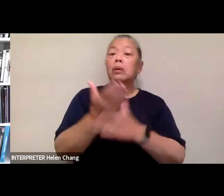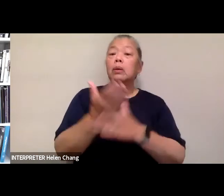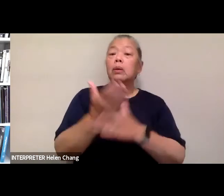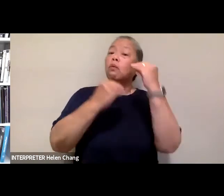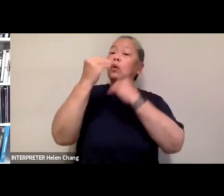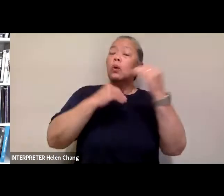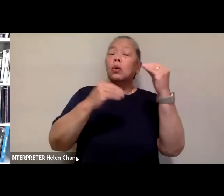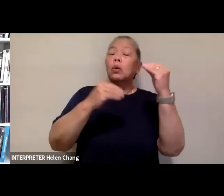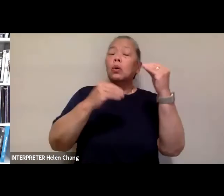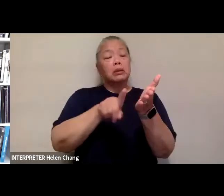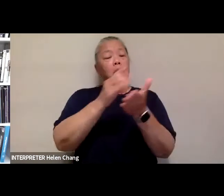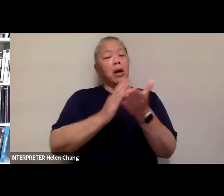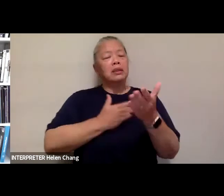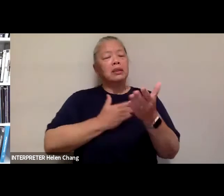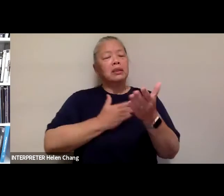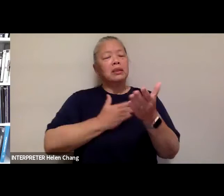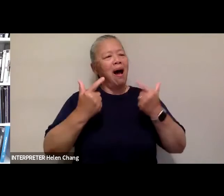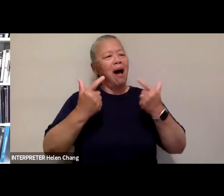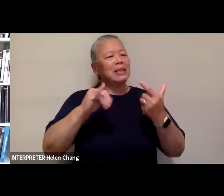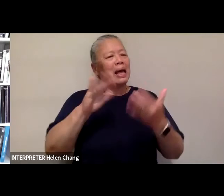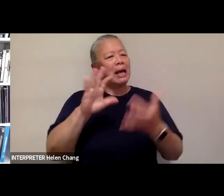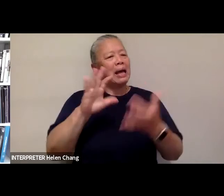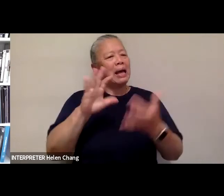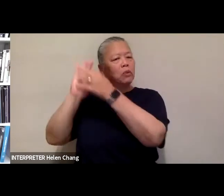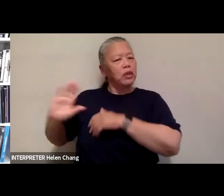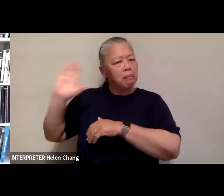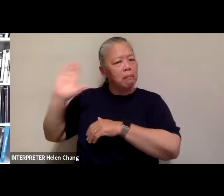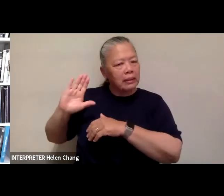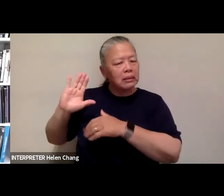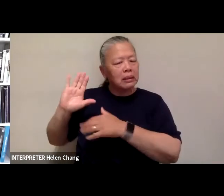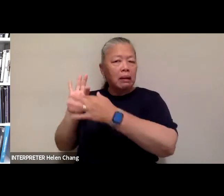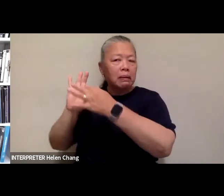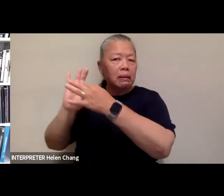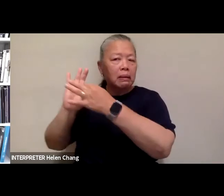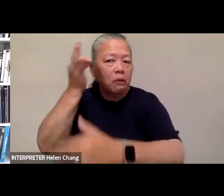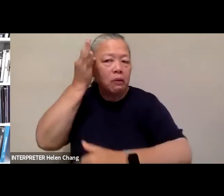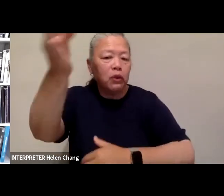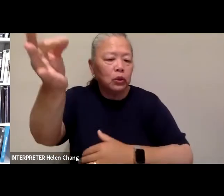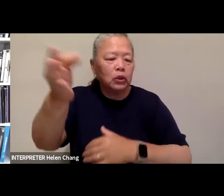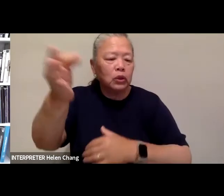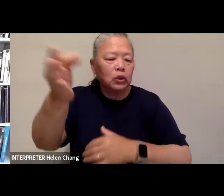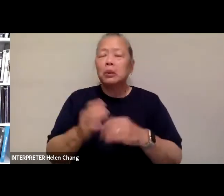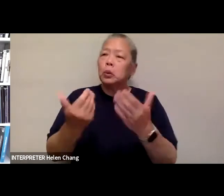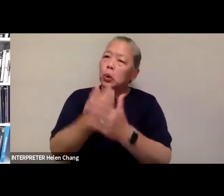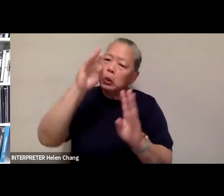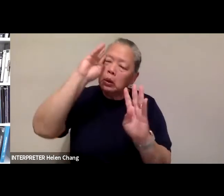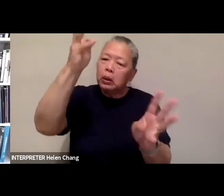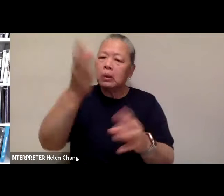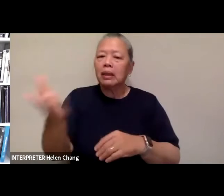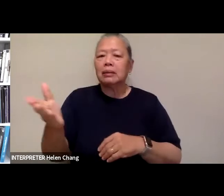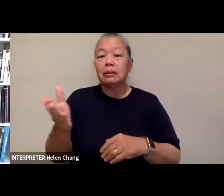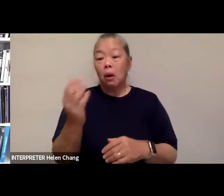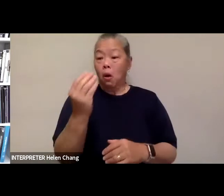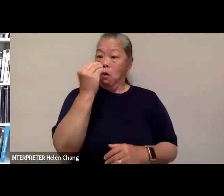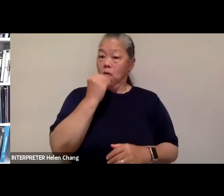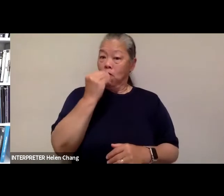continuity with the past as well as innovations in the present. Most importantly, food is a great way to bring us all together.